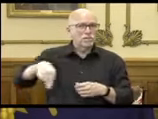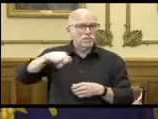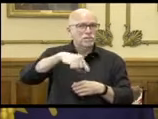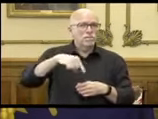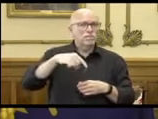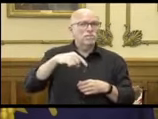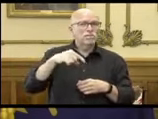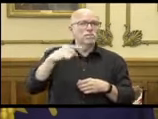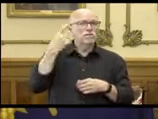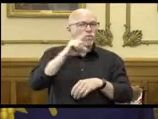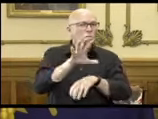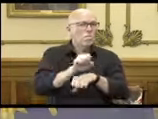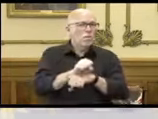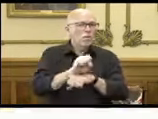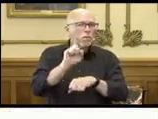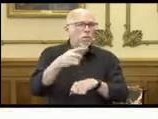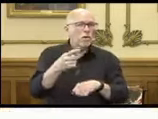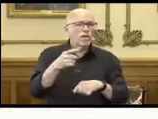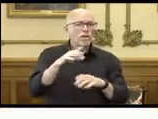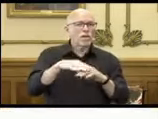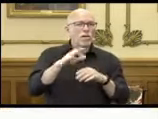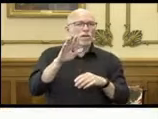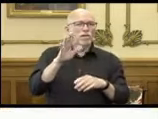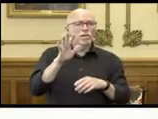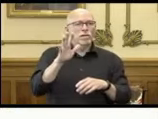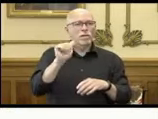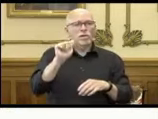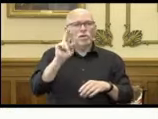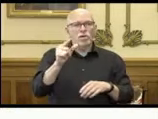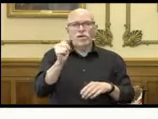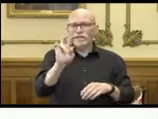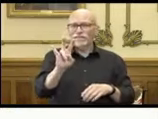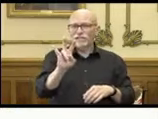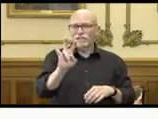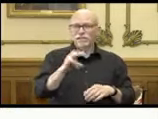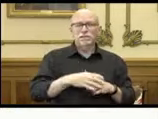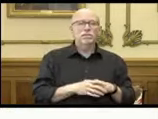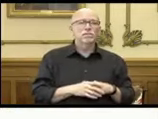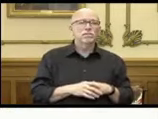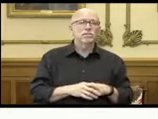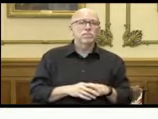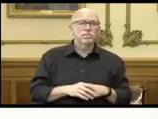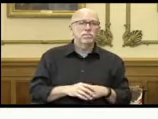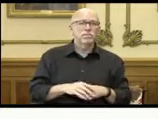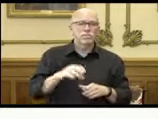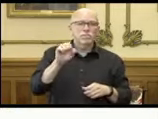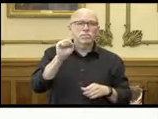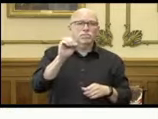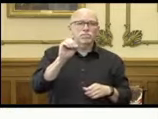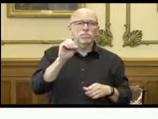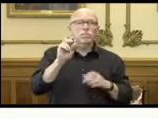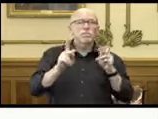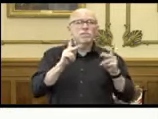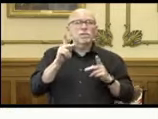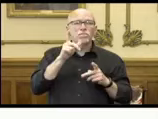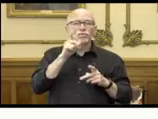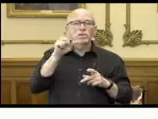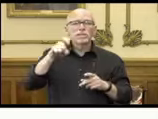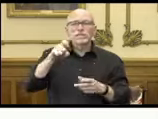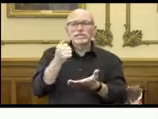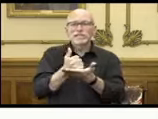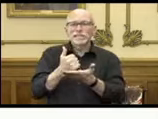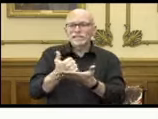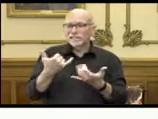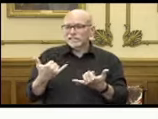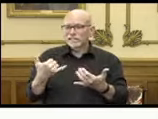appointment only beginning August 27th. So Hoosiers that need assistance between